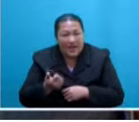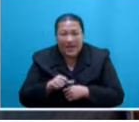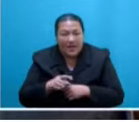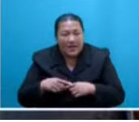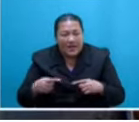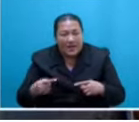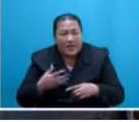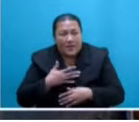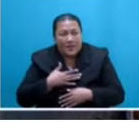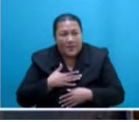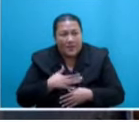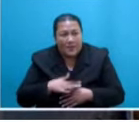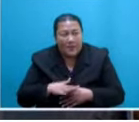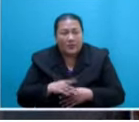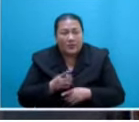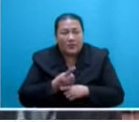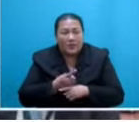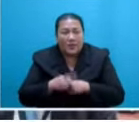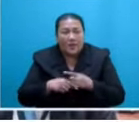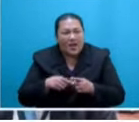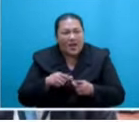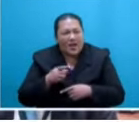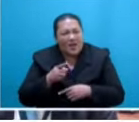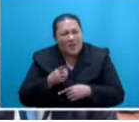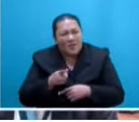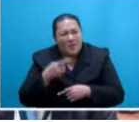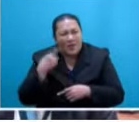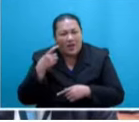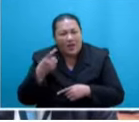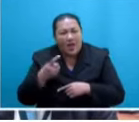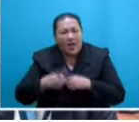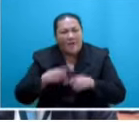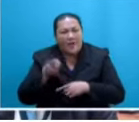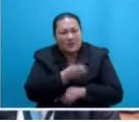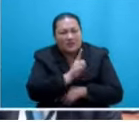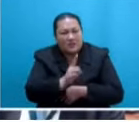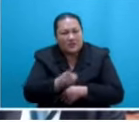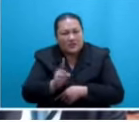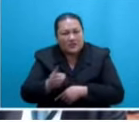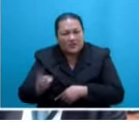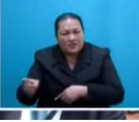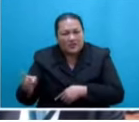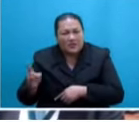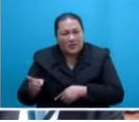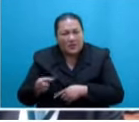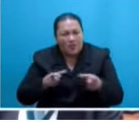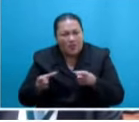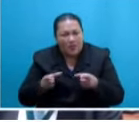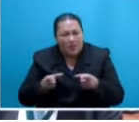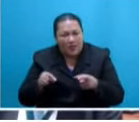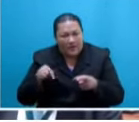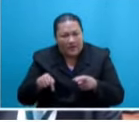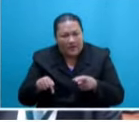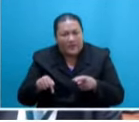to continue to move in the direction of dictatorship, as is the Legislation Agenda, policies, programs